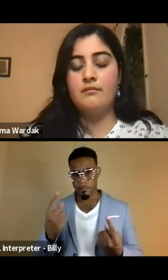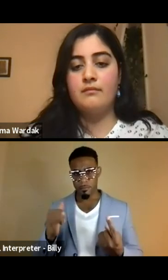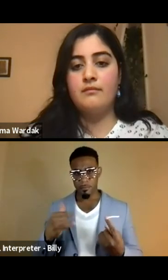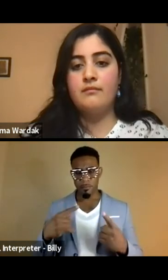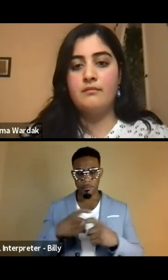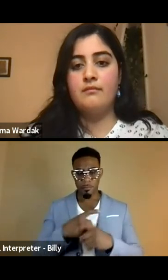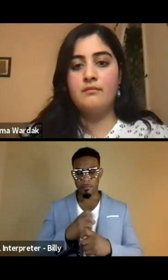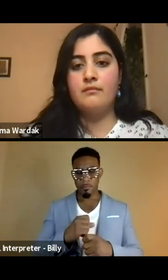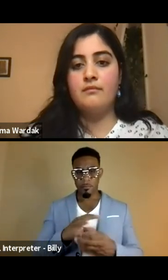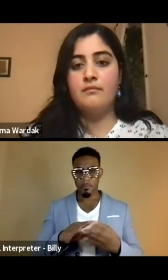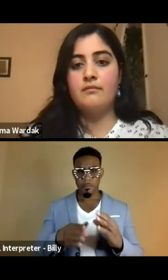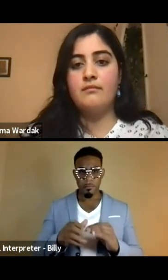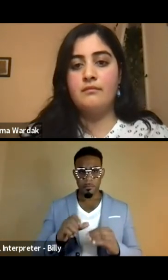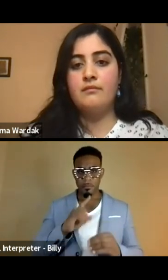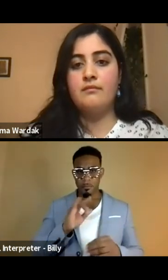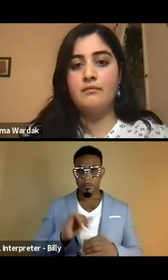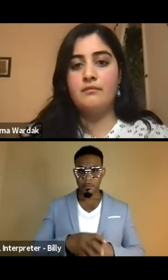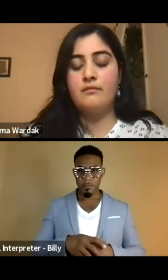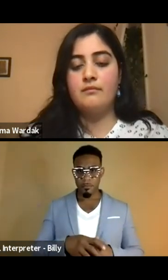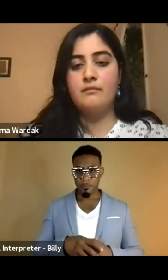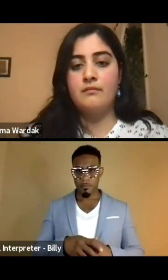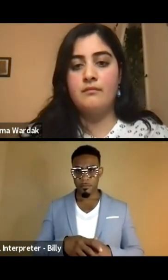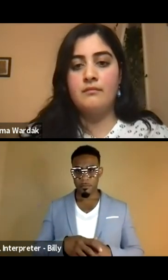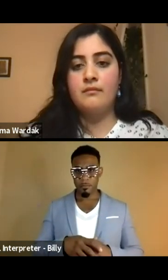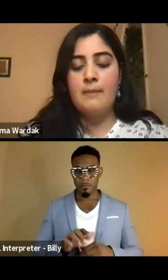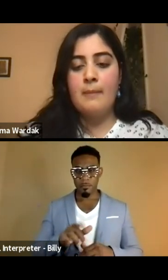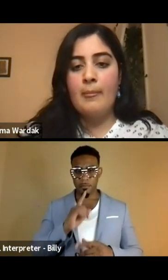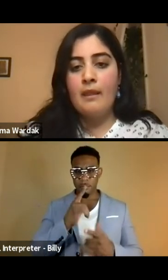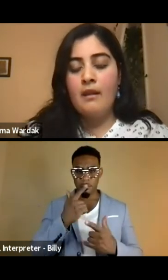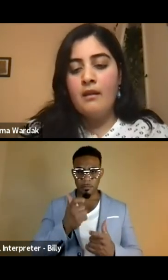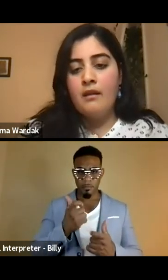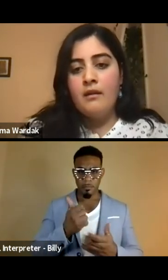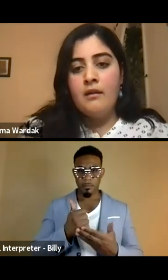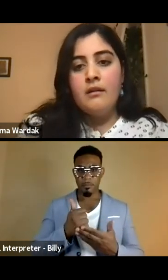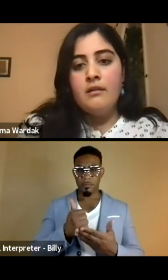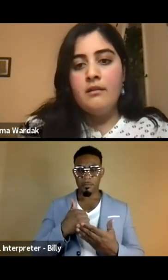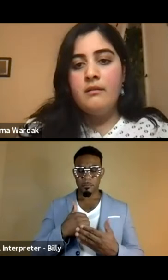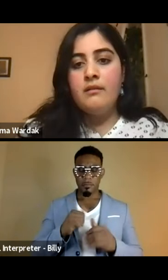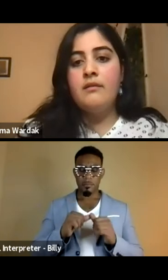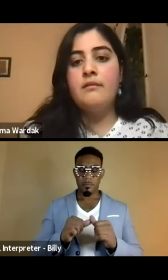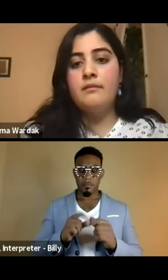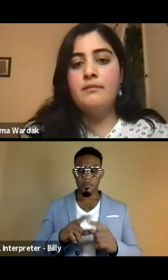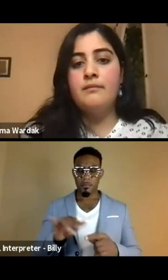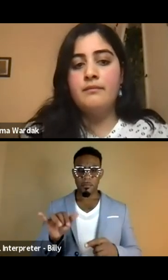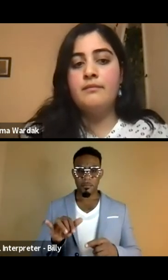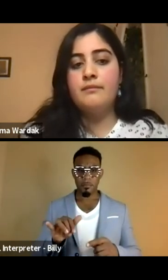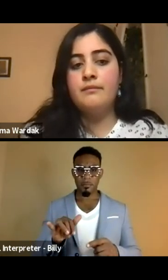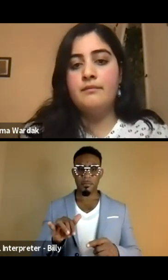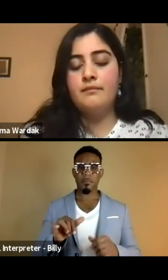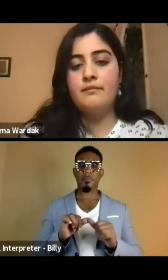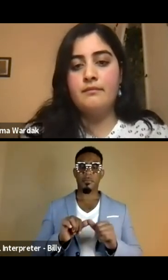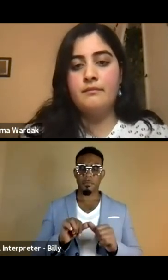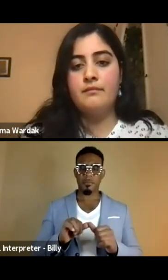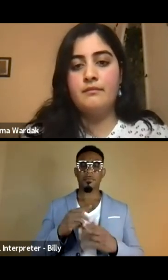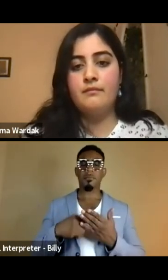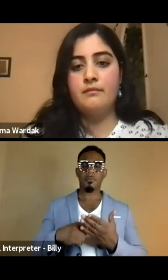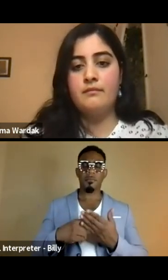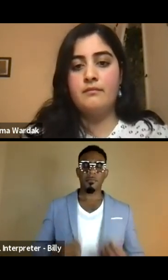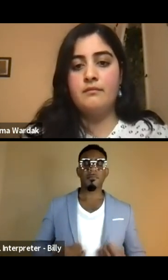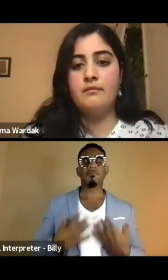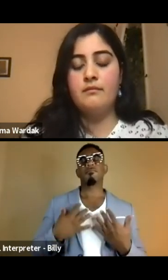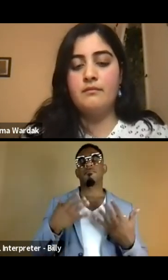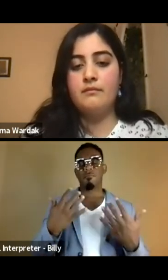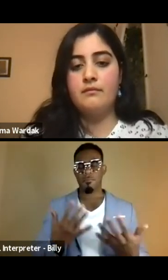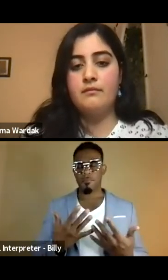complexity of stories, we just like those who are interested in helping me to continue to like keep the conversation alive and